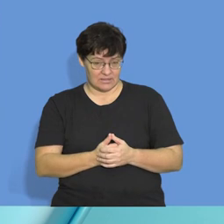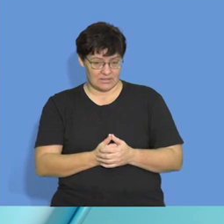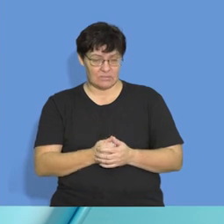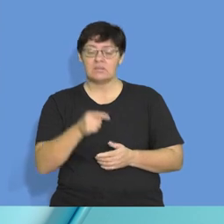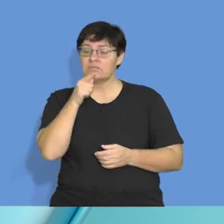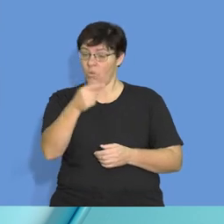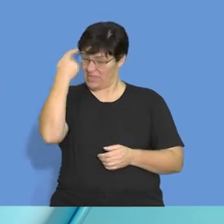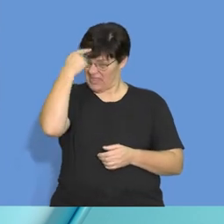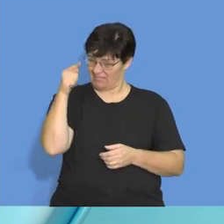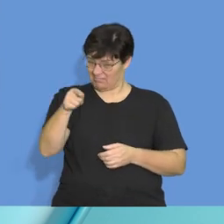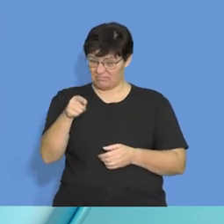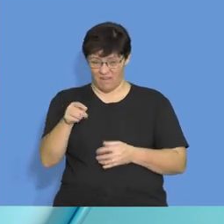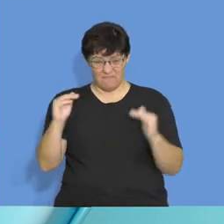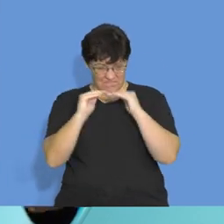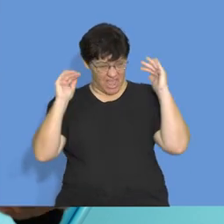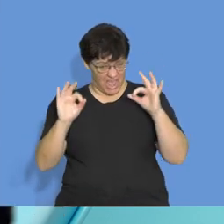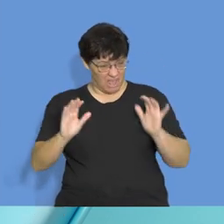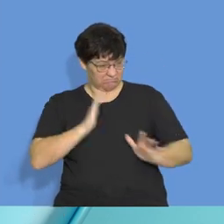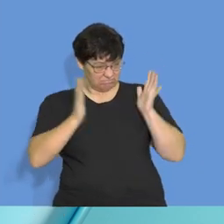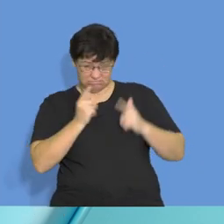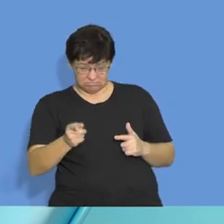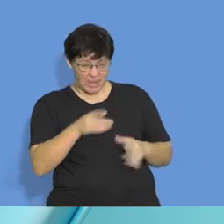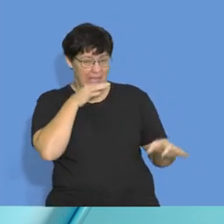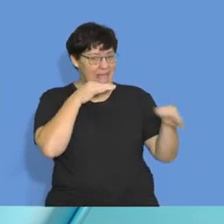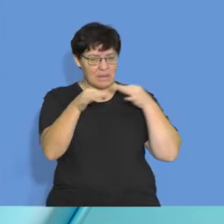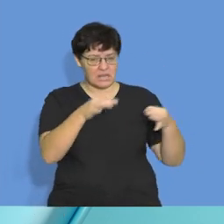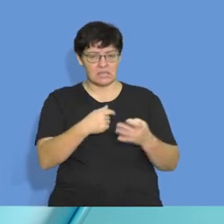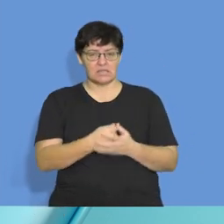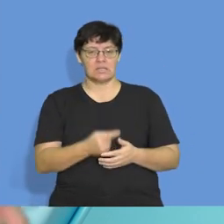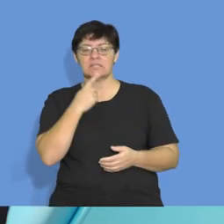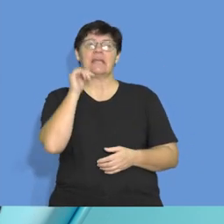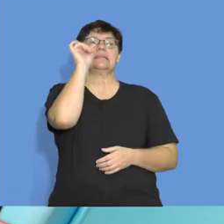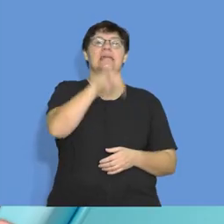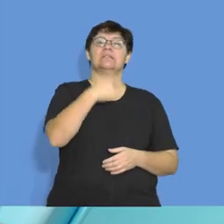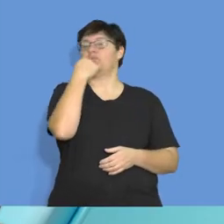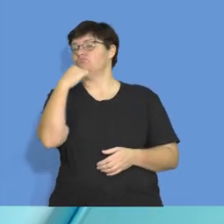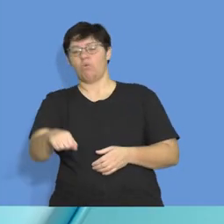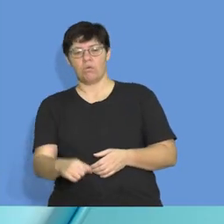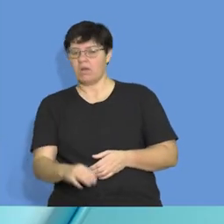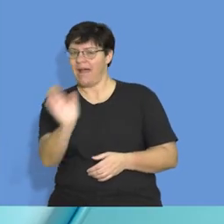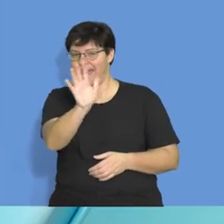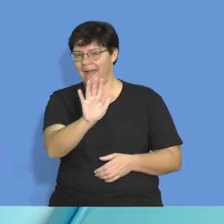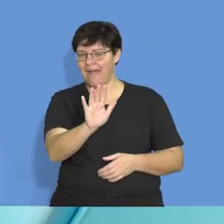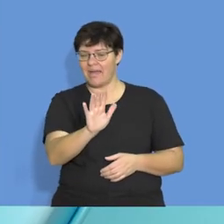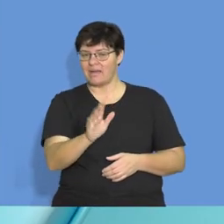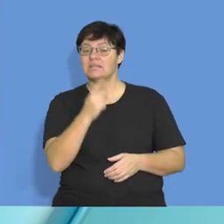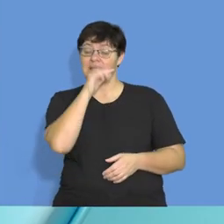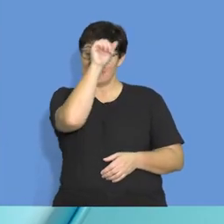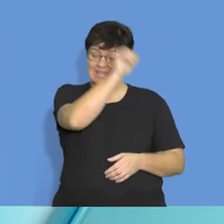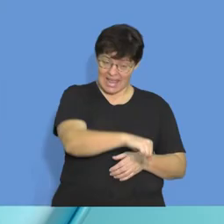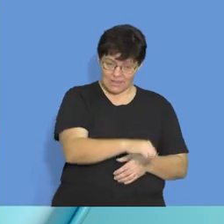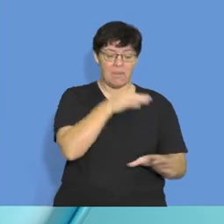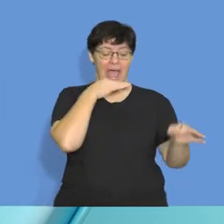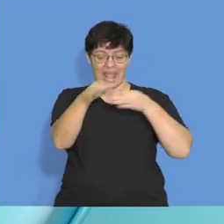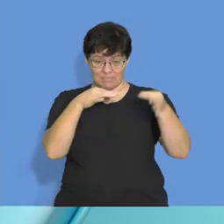do you think they are justified? Explain. It does not just require a yes-no answer. You need to give a yes-no answer